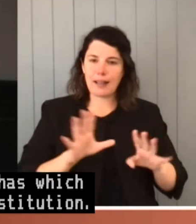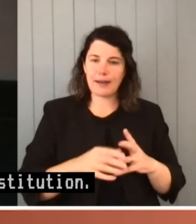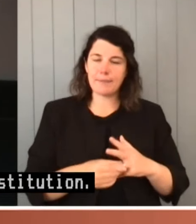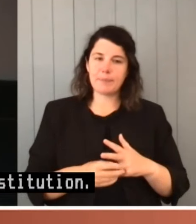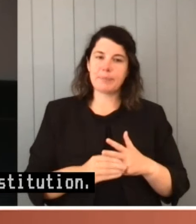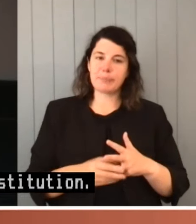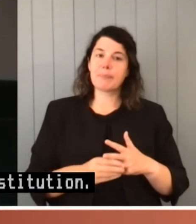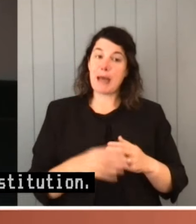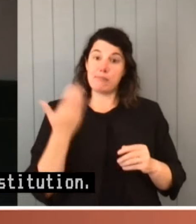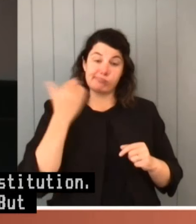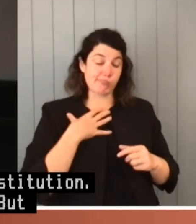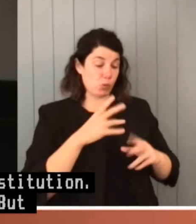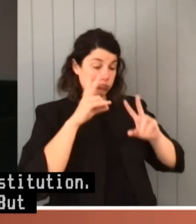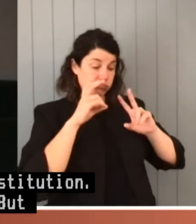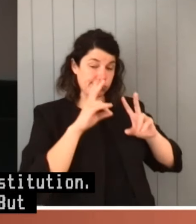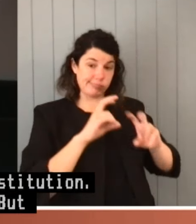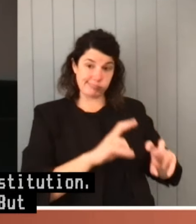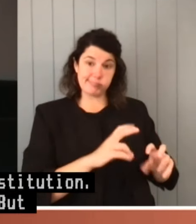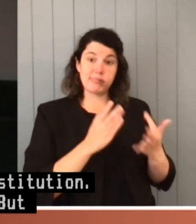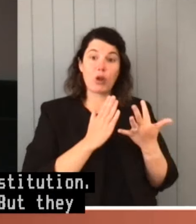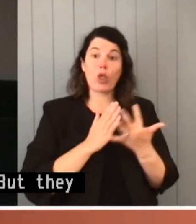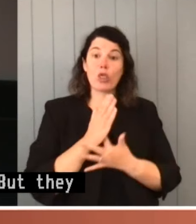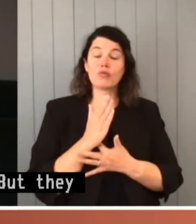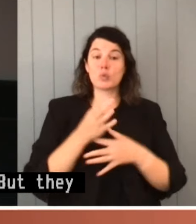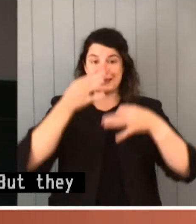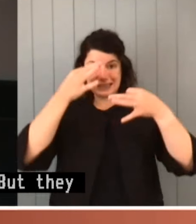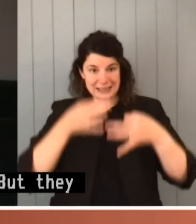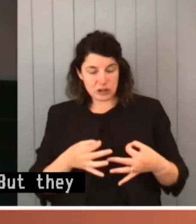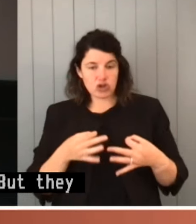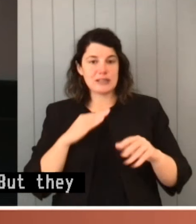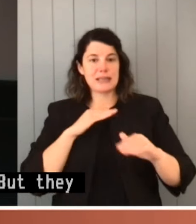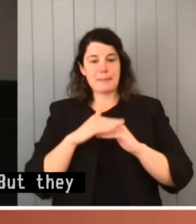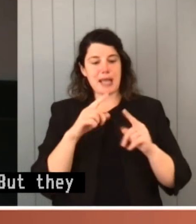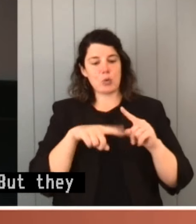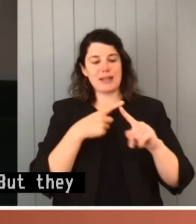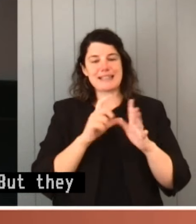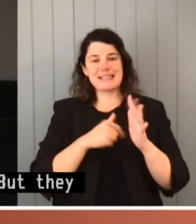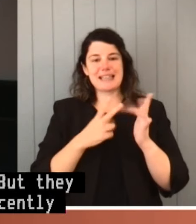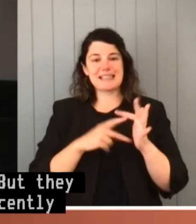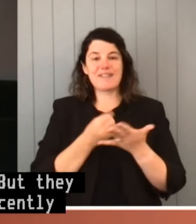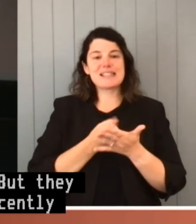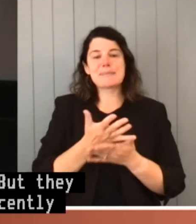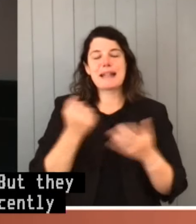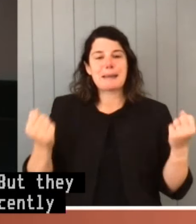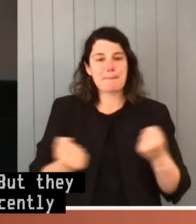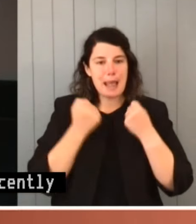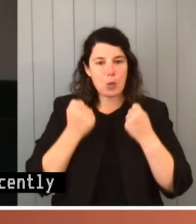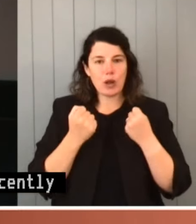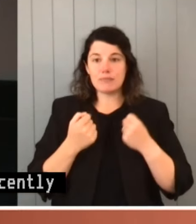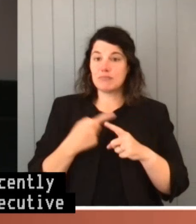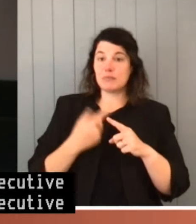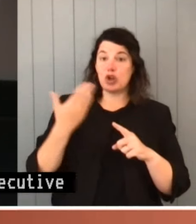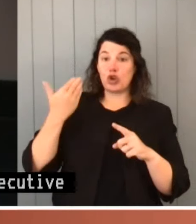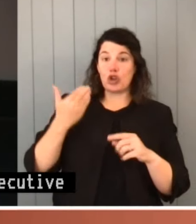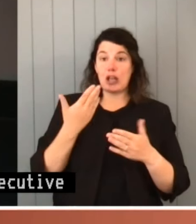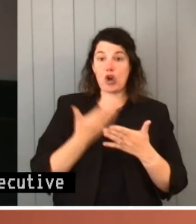more recently through decisions about executive spending power and earlier on in the case